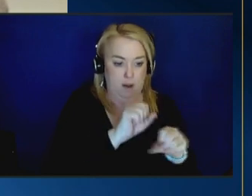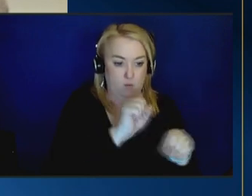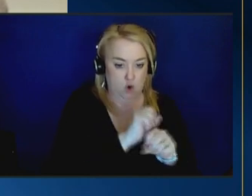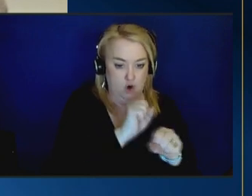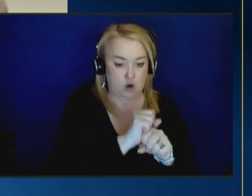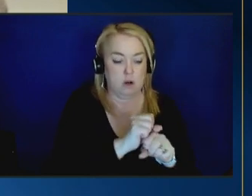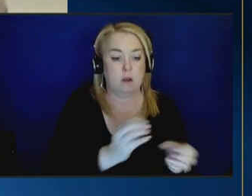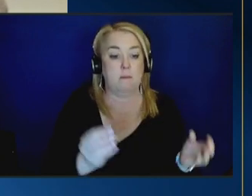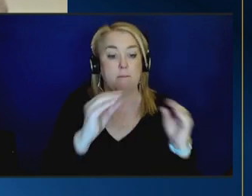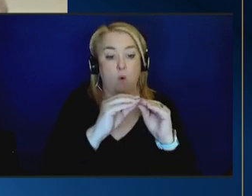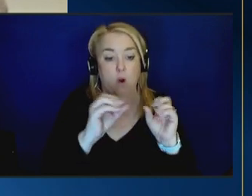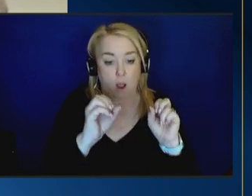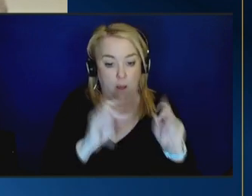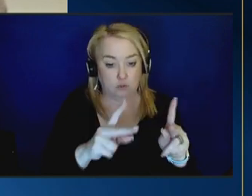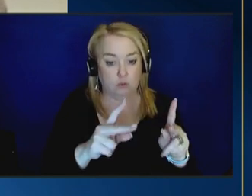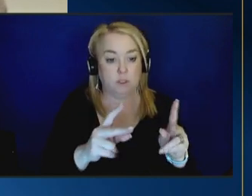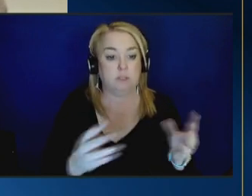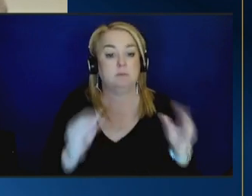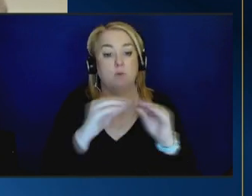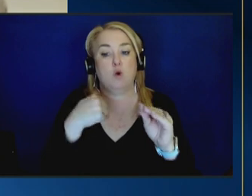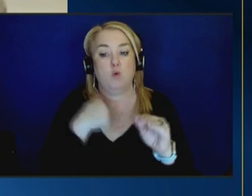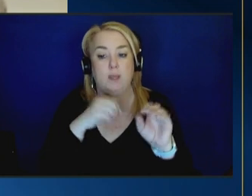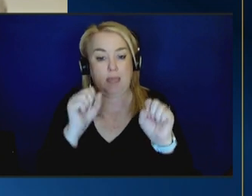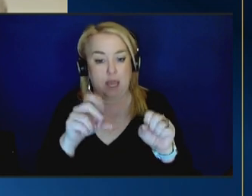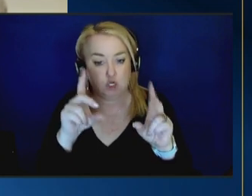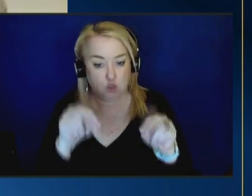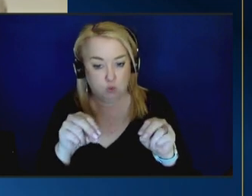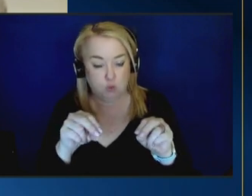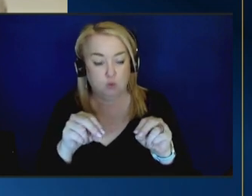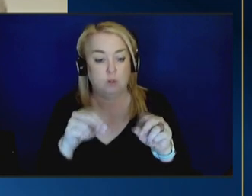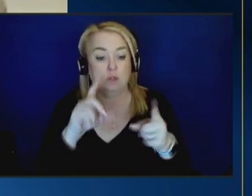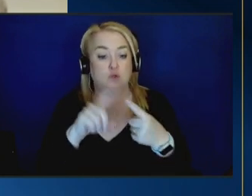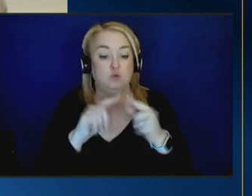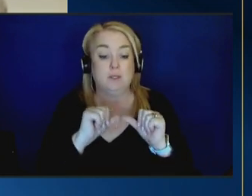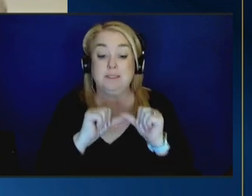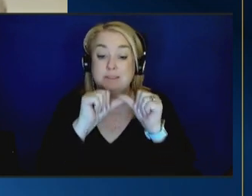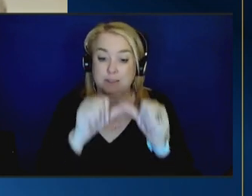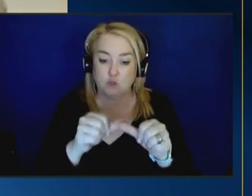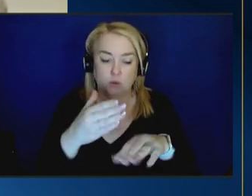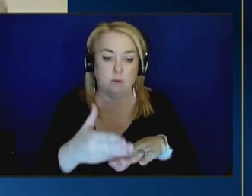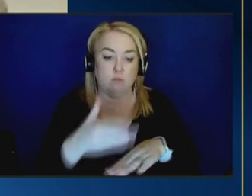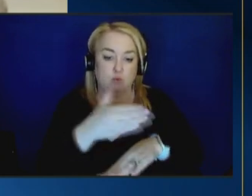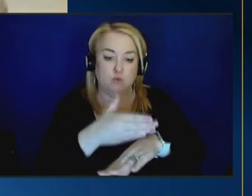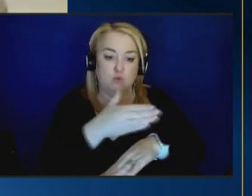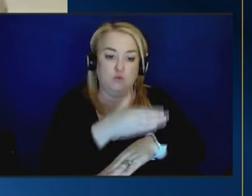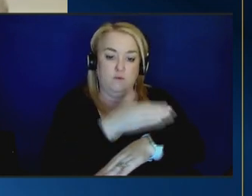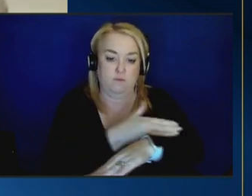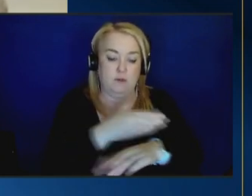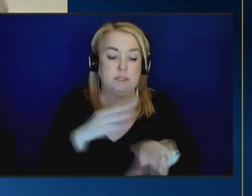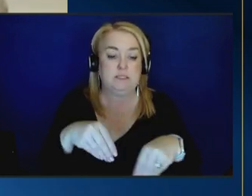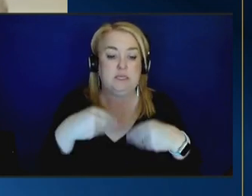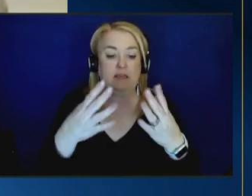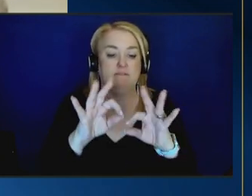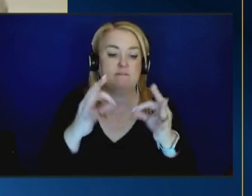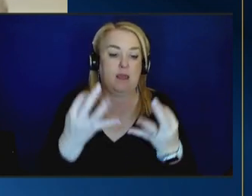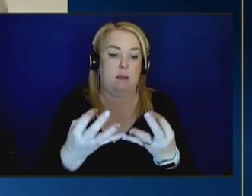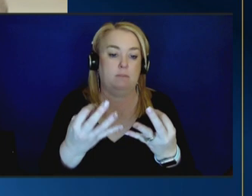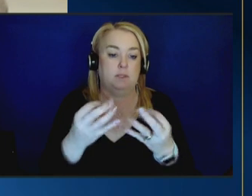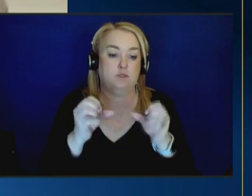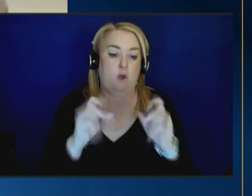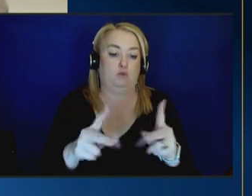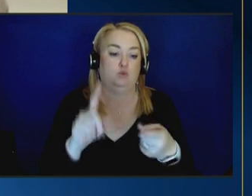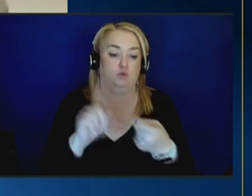opportunity more that we can do to continue to improve uh this framework to give families a chance to stay together